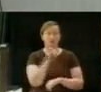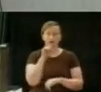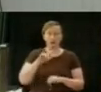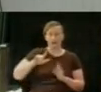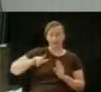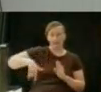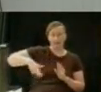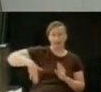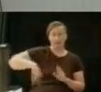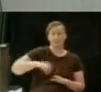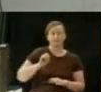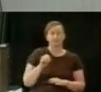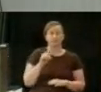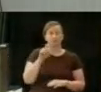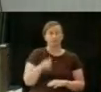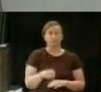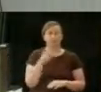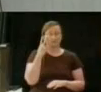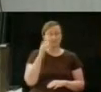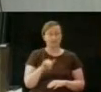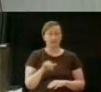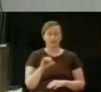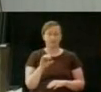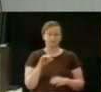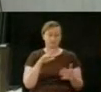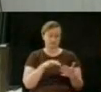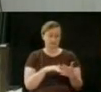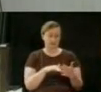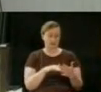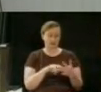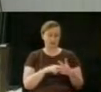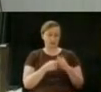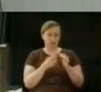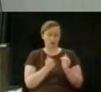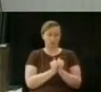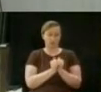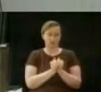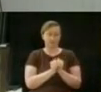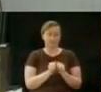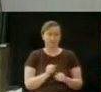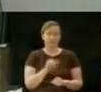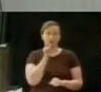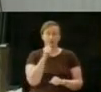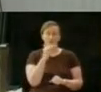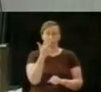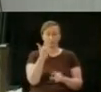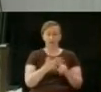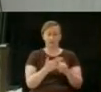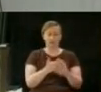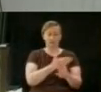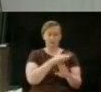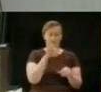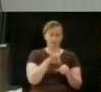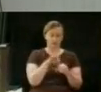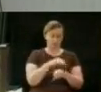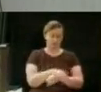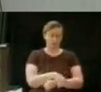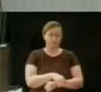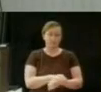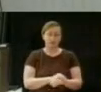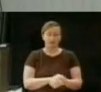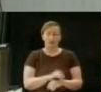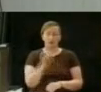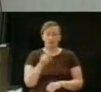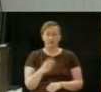even come in and analyze it. And so that one needs to be done early, not late. We need to be looking at that steady